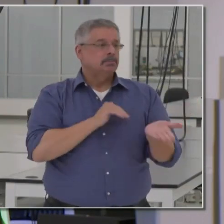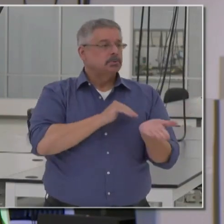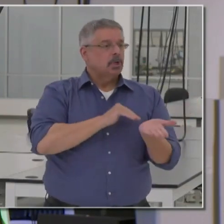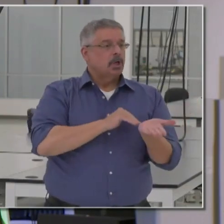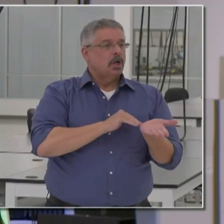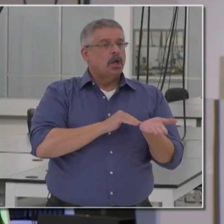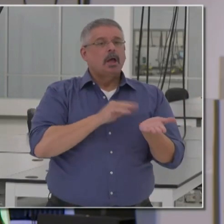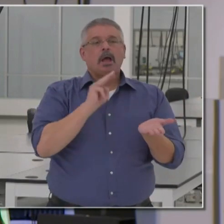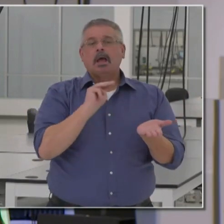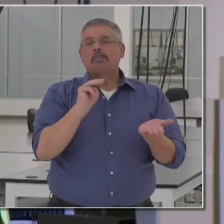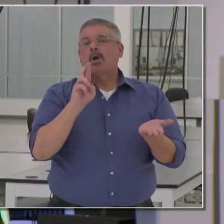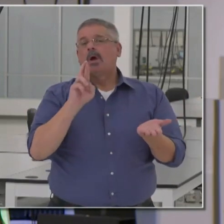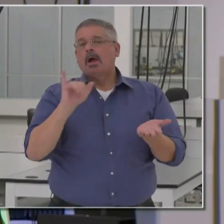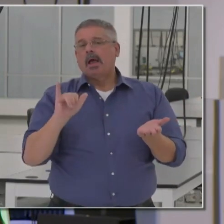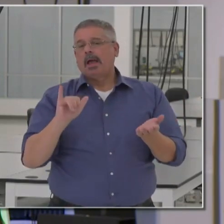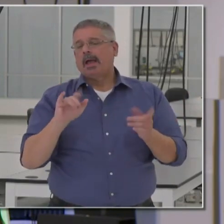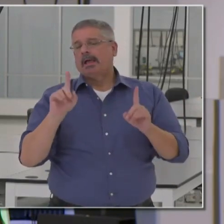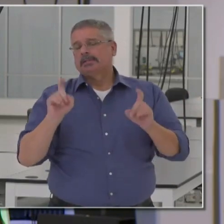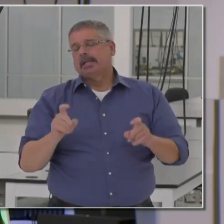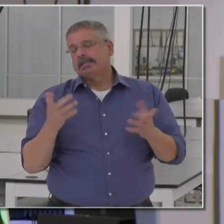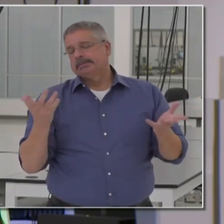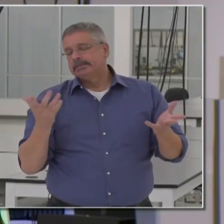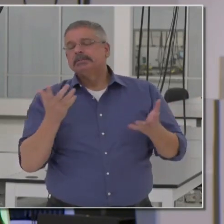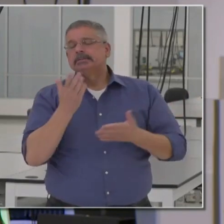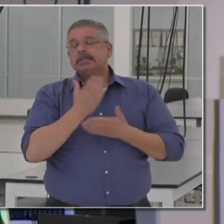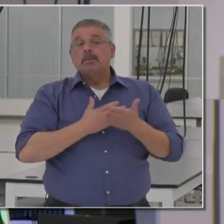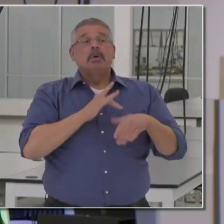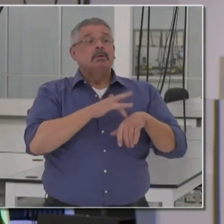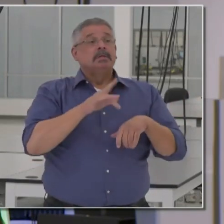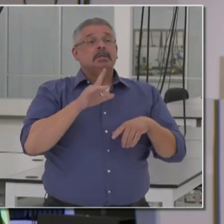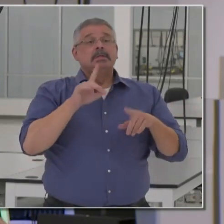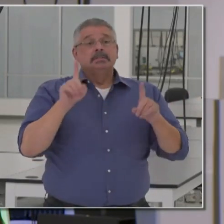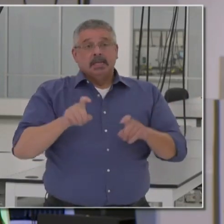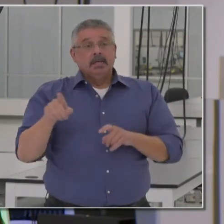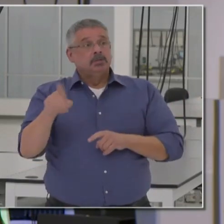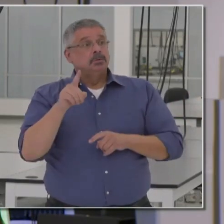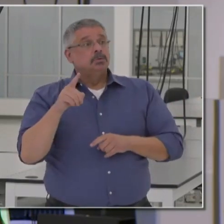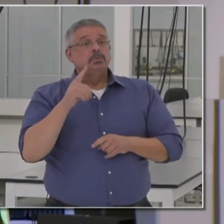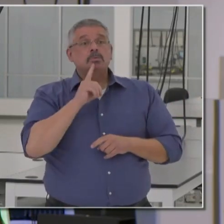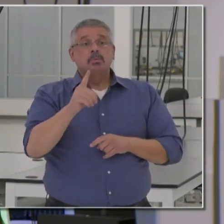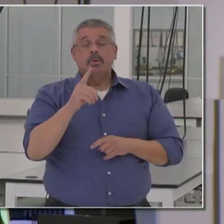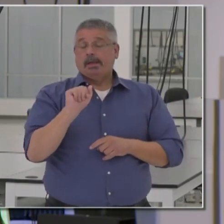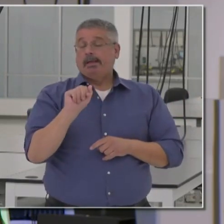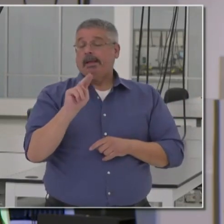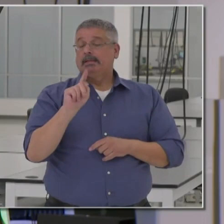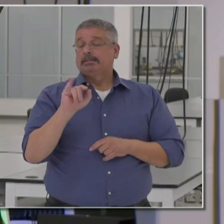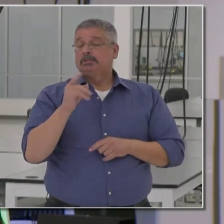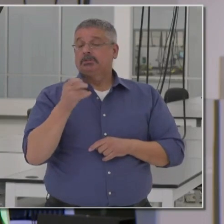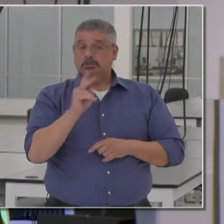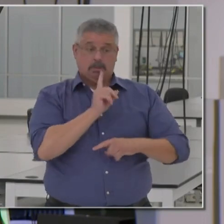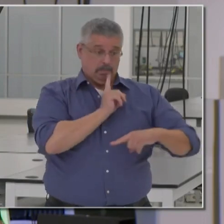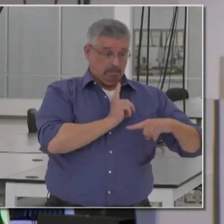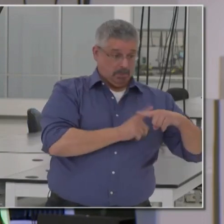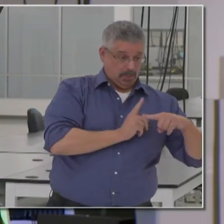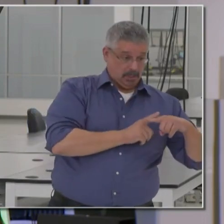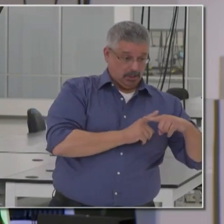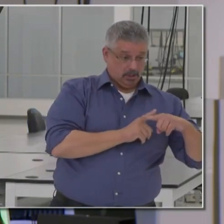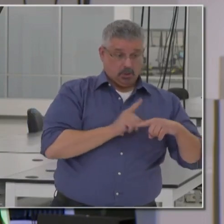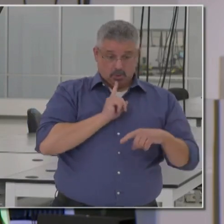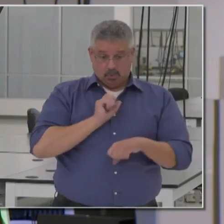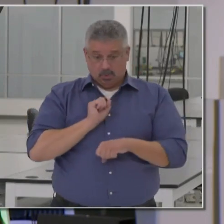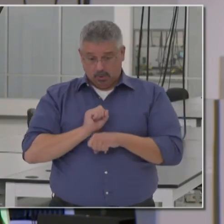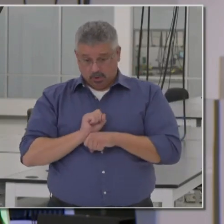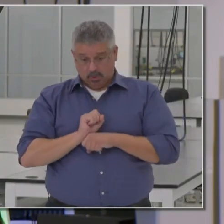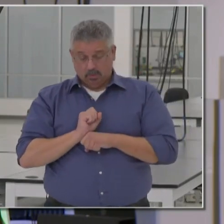refer to as the MRI tests that are available. These are the tests. If you get an antigen test and it tests positive, you are